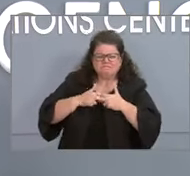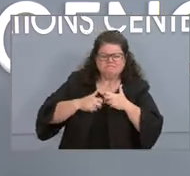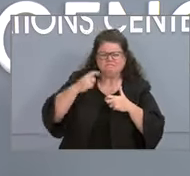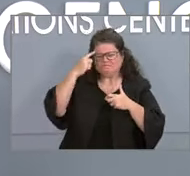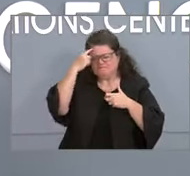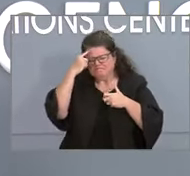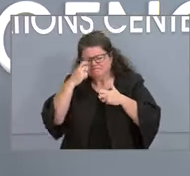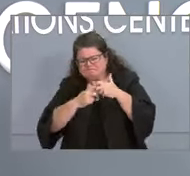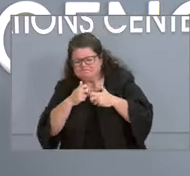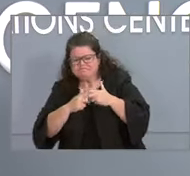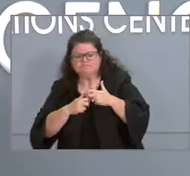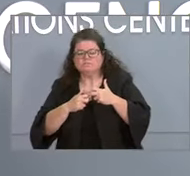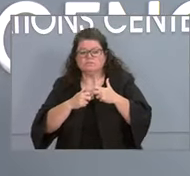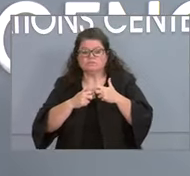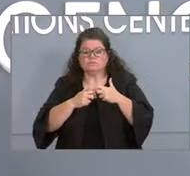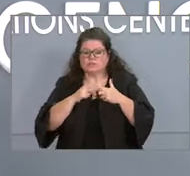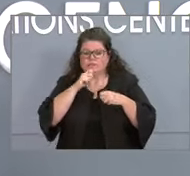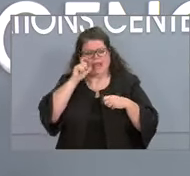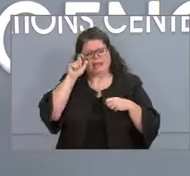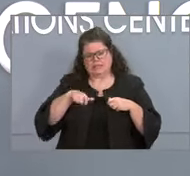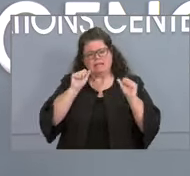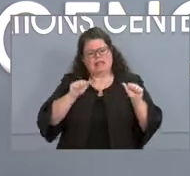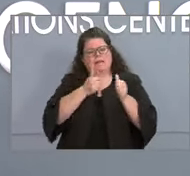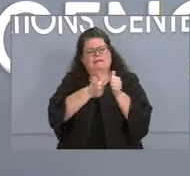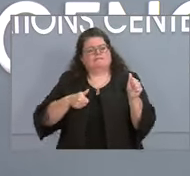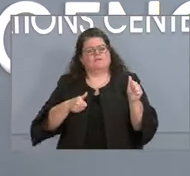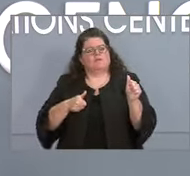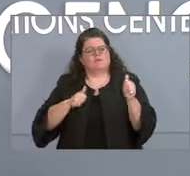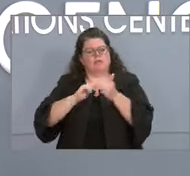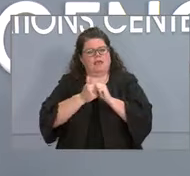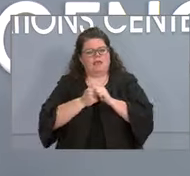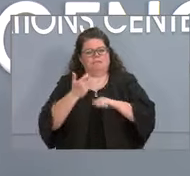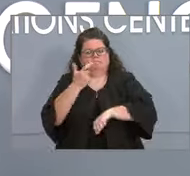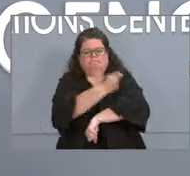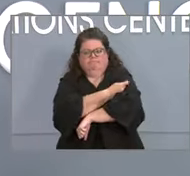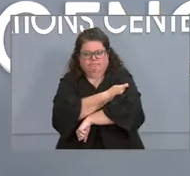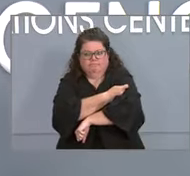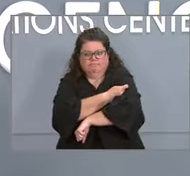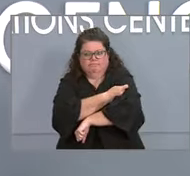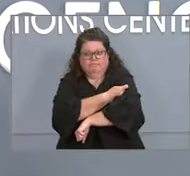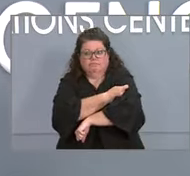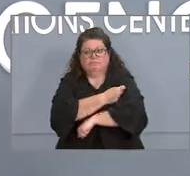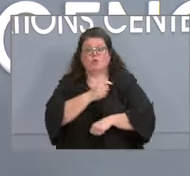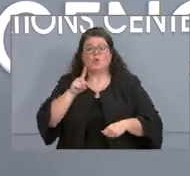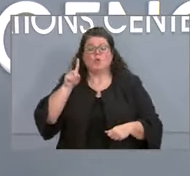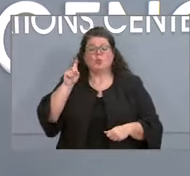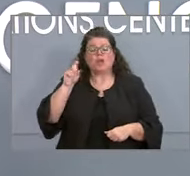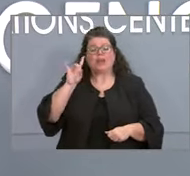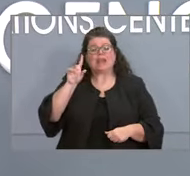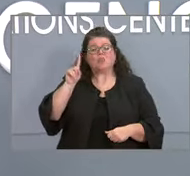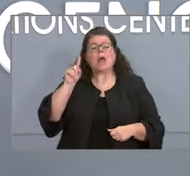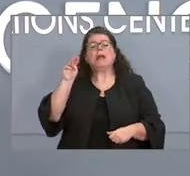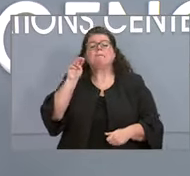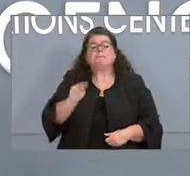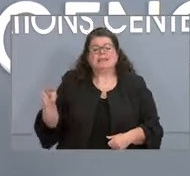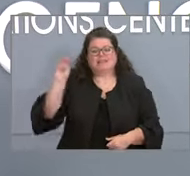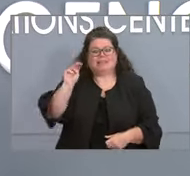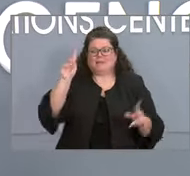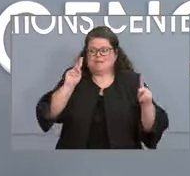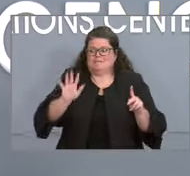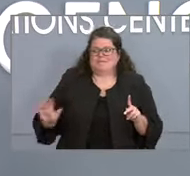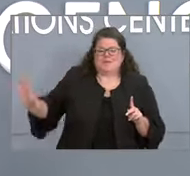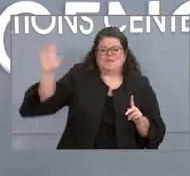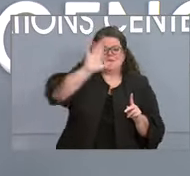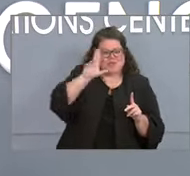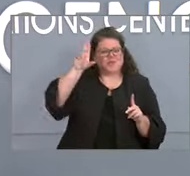doesn't need to happen. More than 181 million Americans have been safely vaccinated. Vaccines are safe